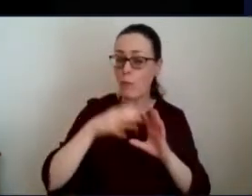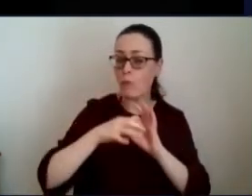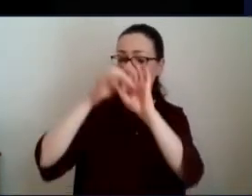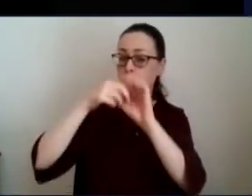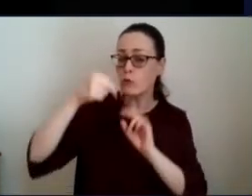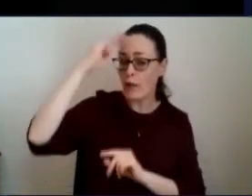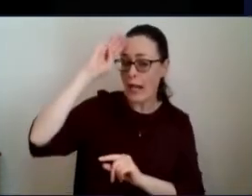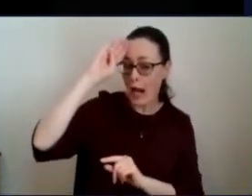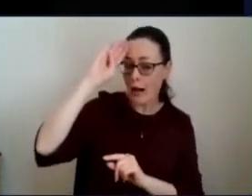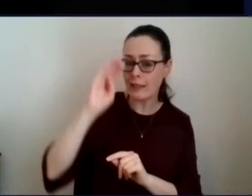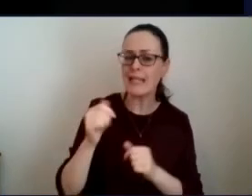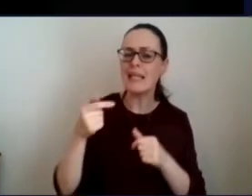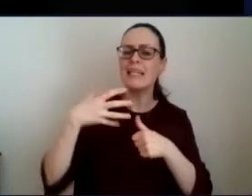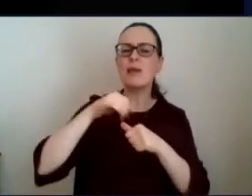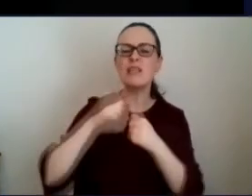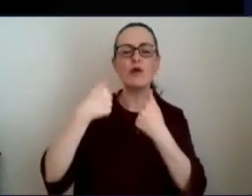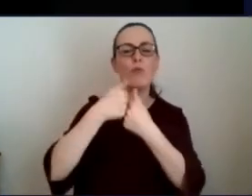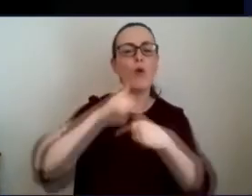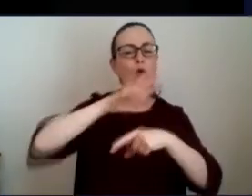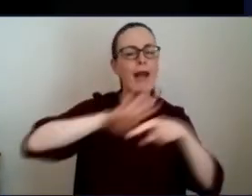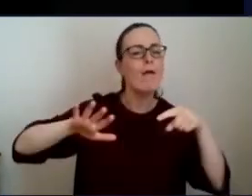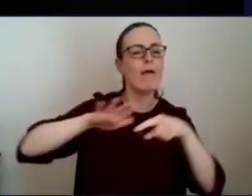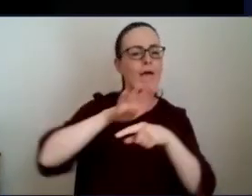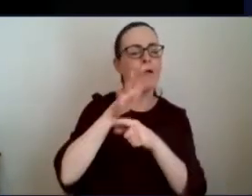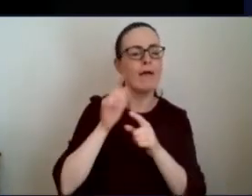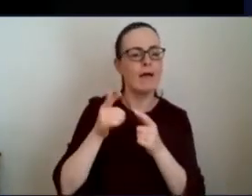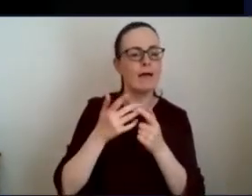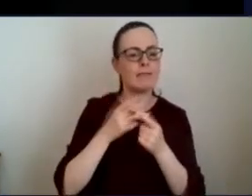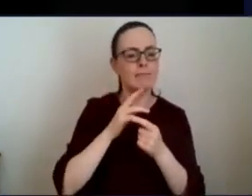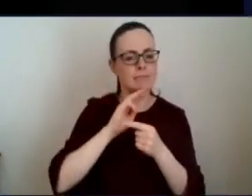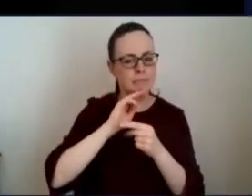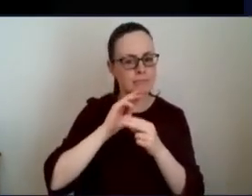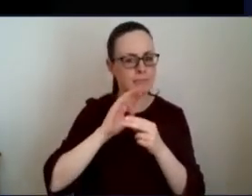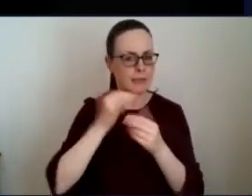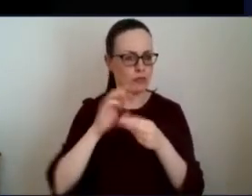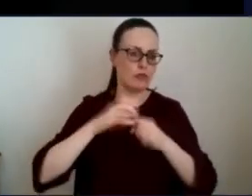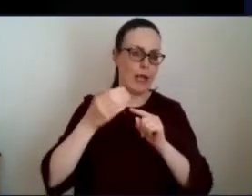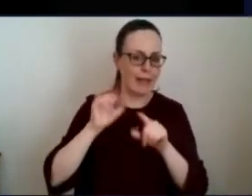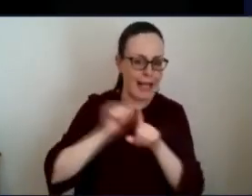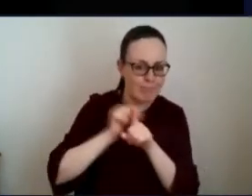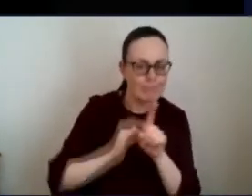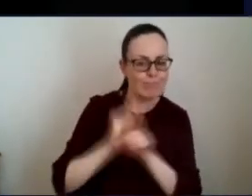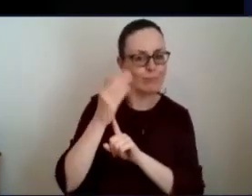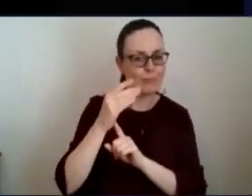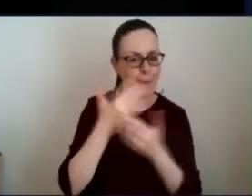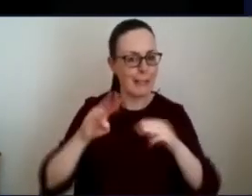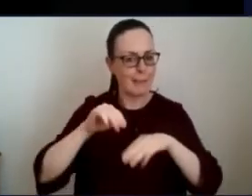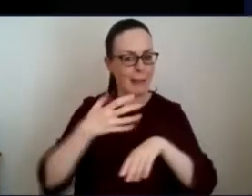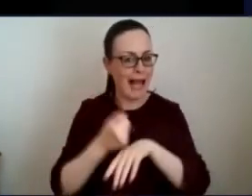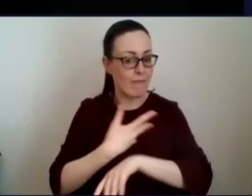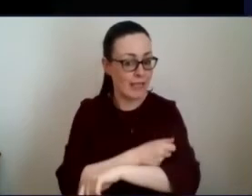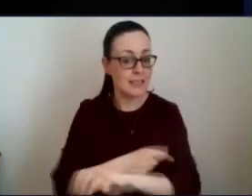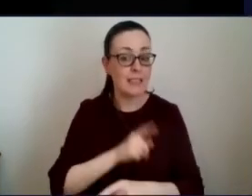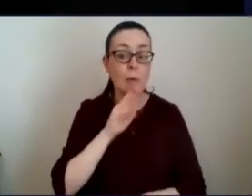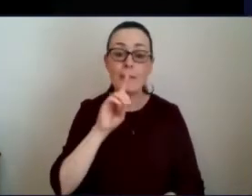to that particularly around the border regions as well to try and bring up um you know the range of vaccination uh for those patients so over to you damian please for your